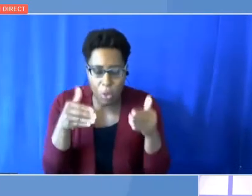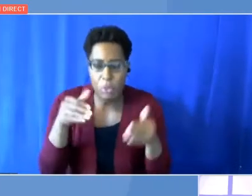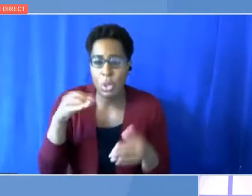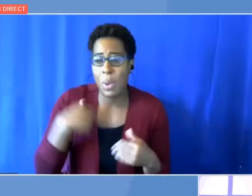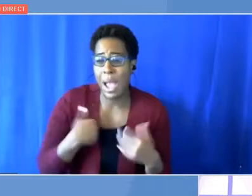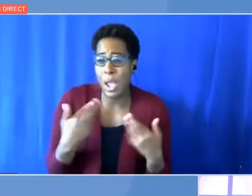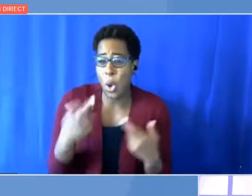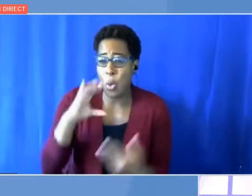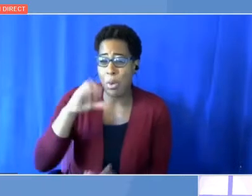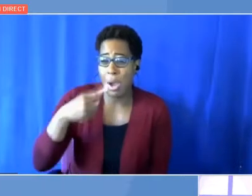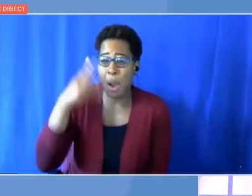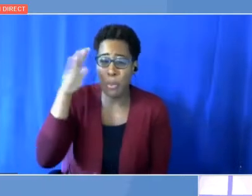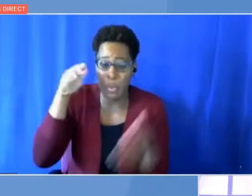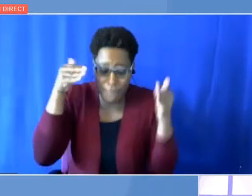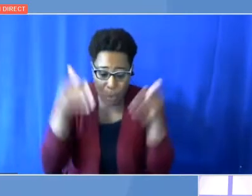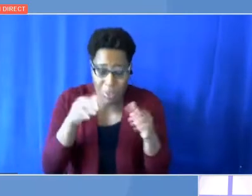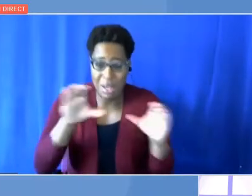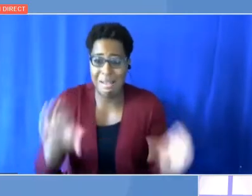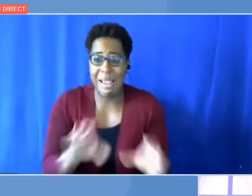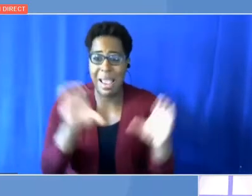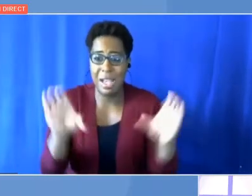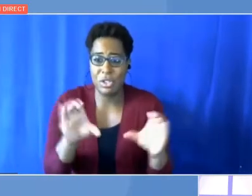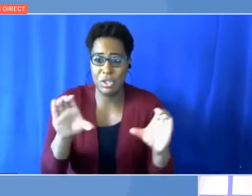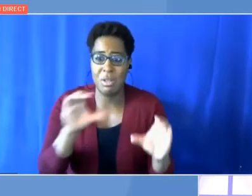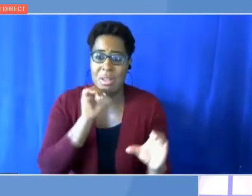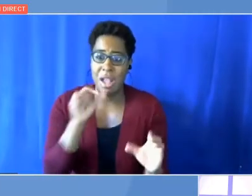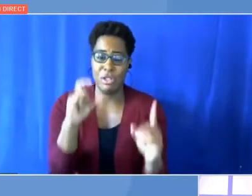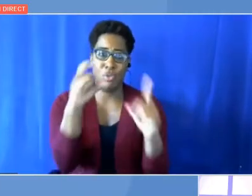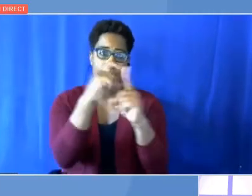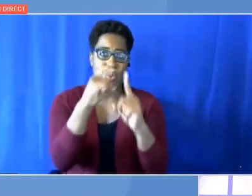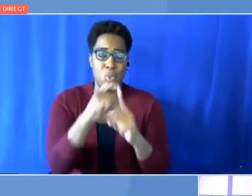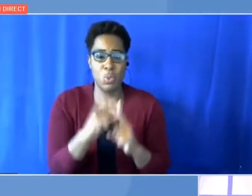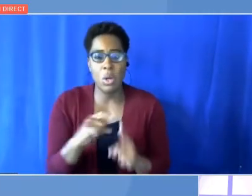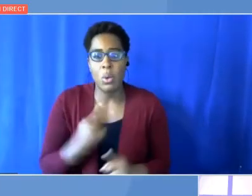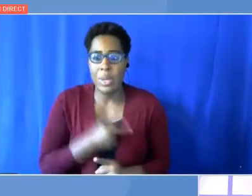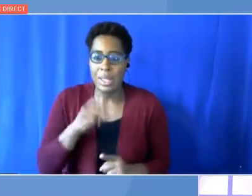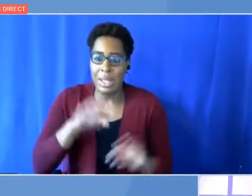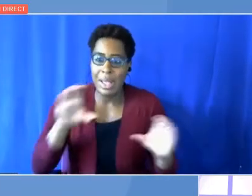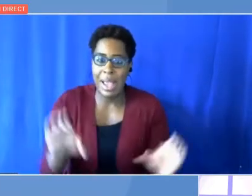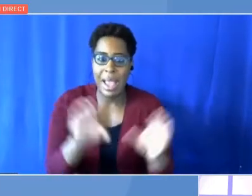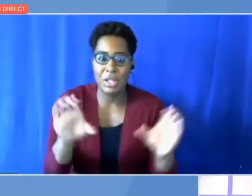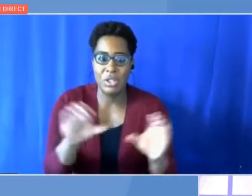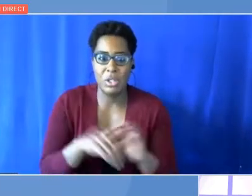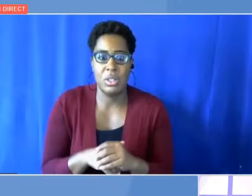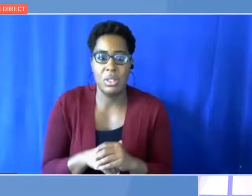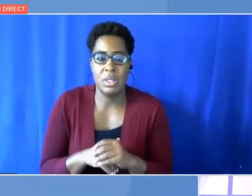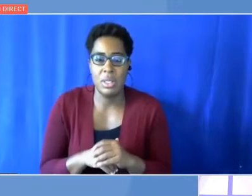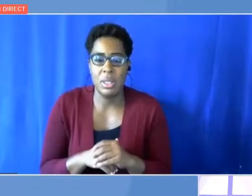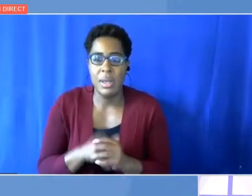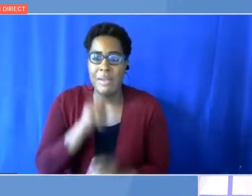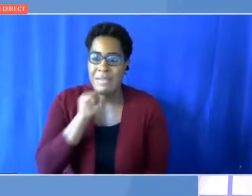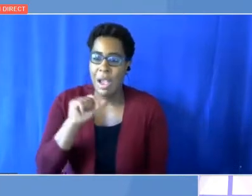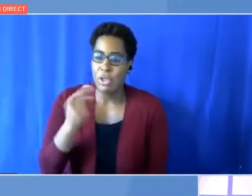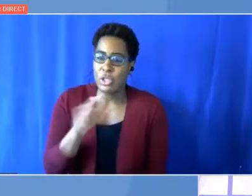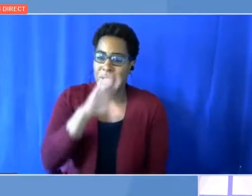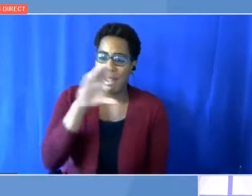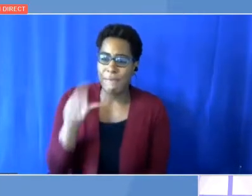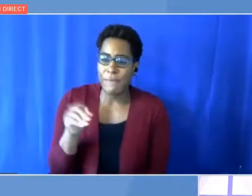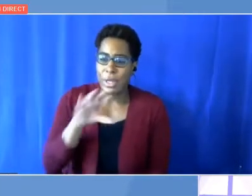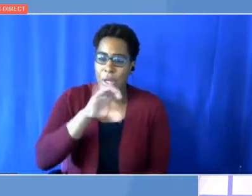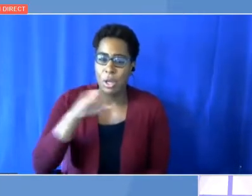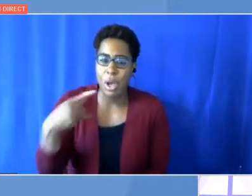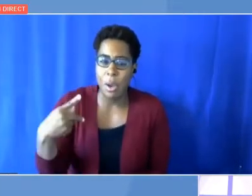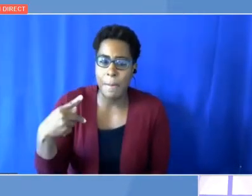action. It should be an African COP, but this means that we have really government